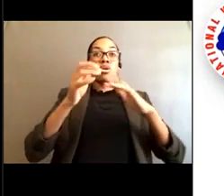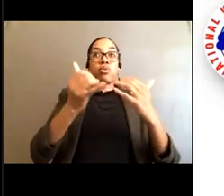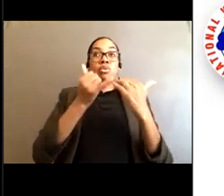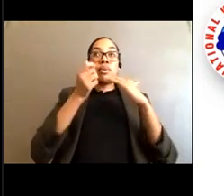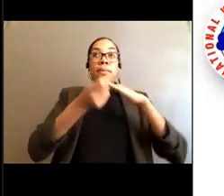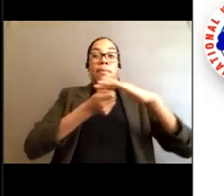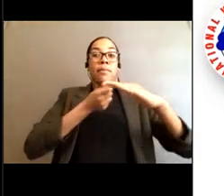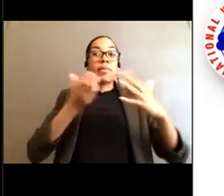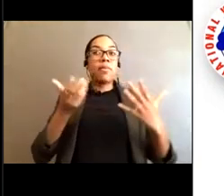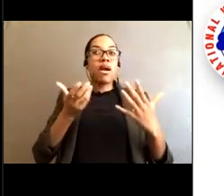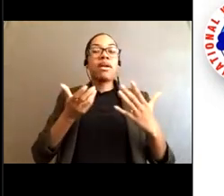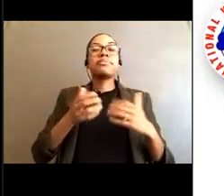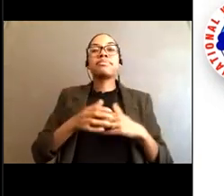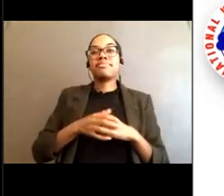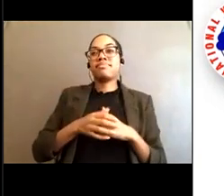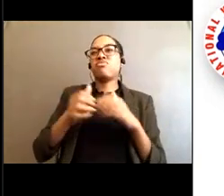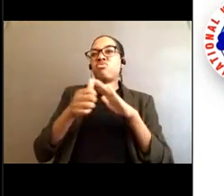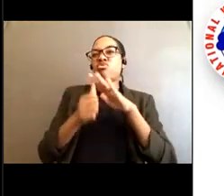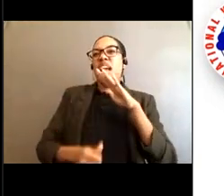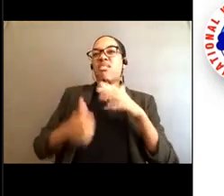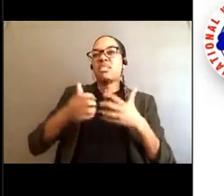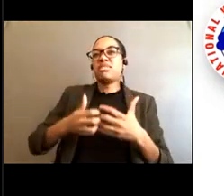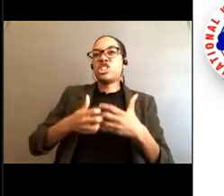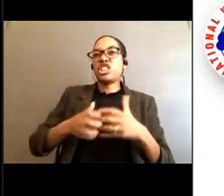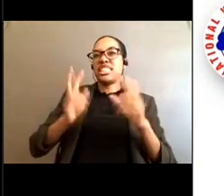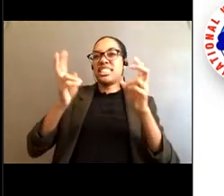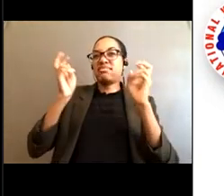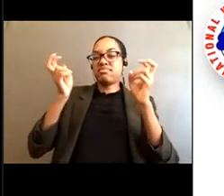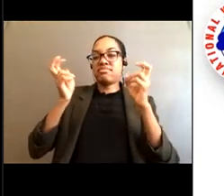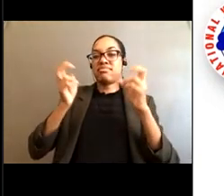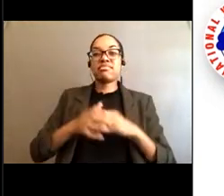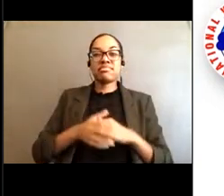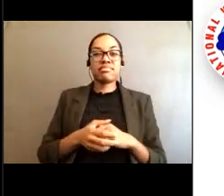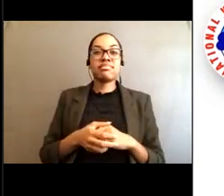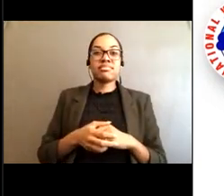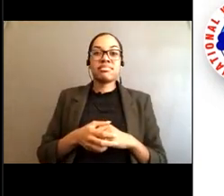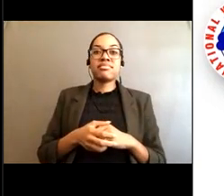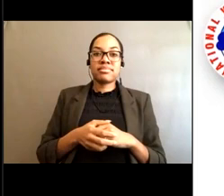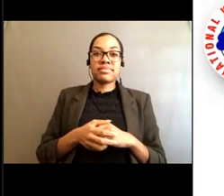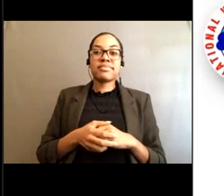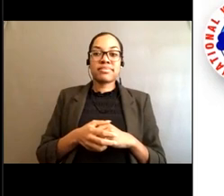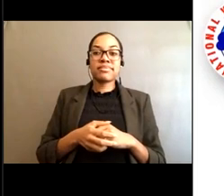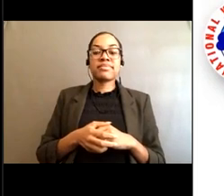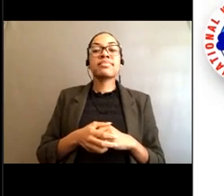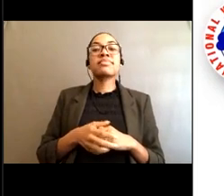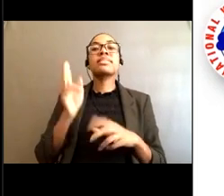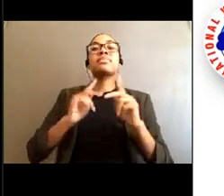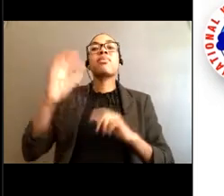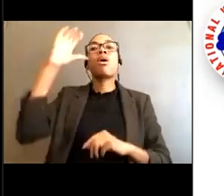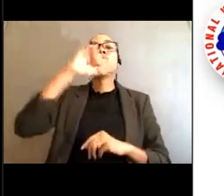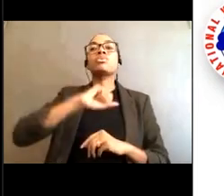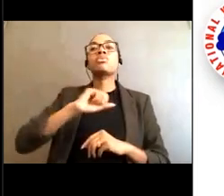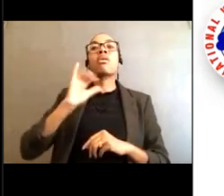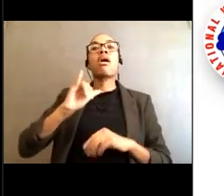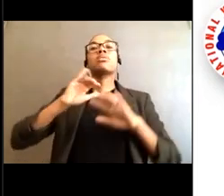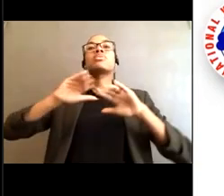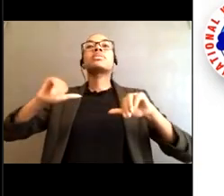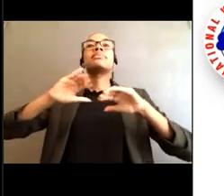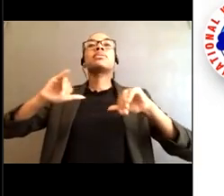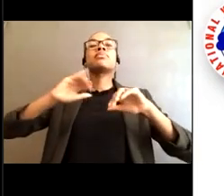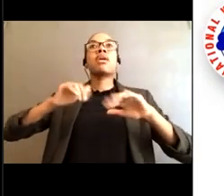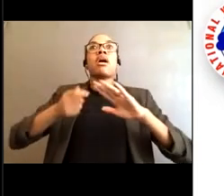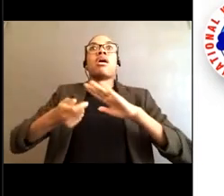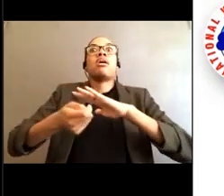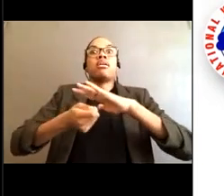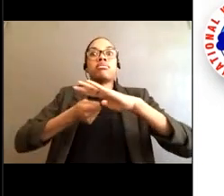then you're going to get into danger really quick. A lot of people think that rip currents pull you under. When that's not the case, rip